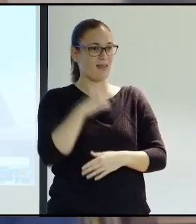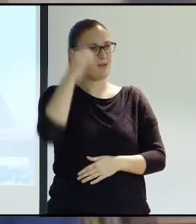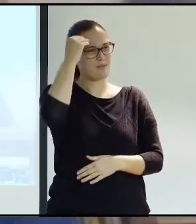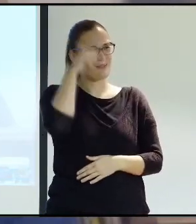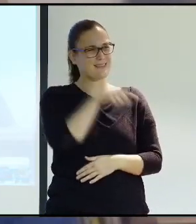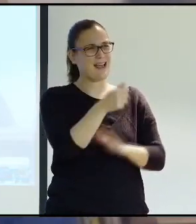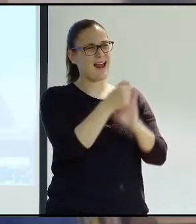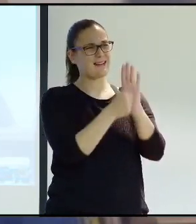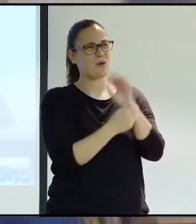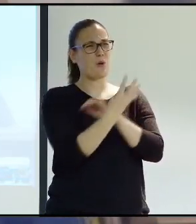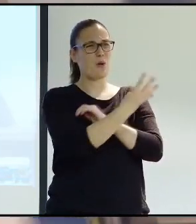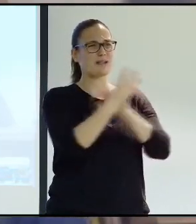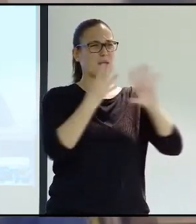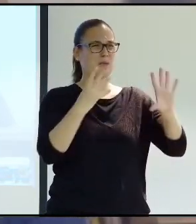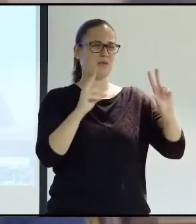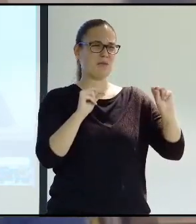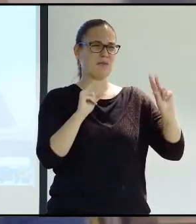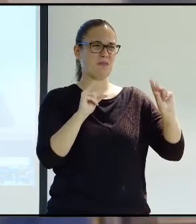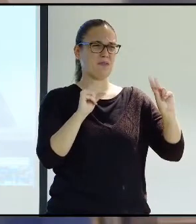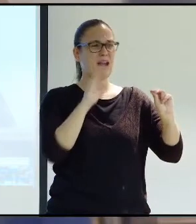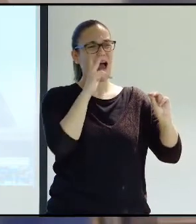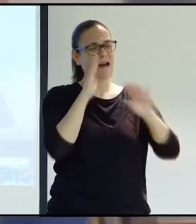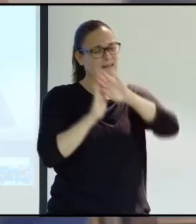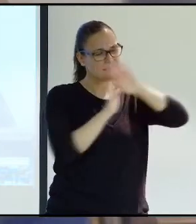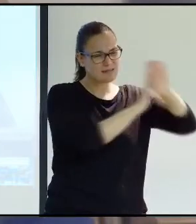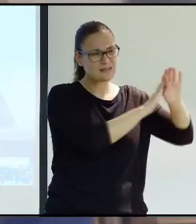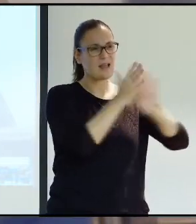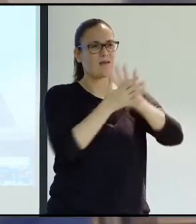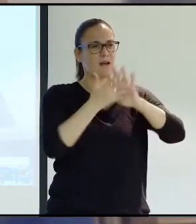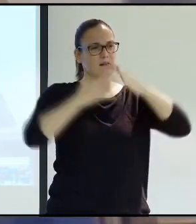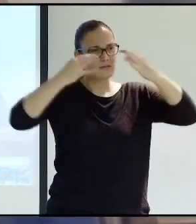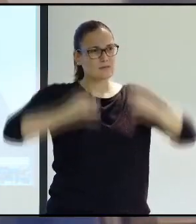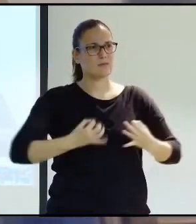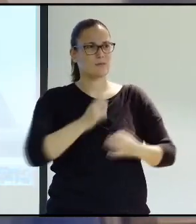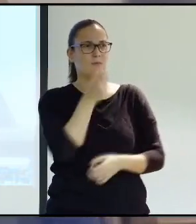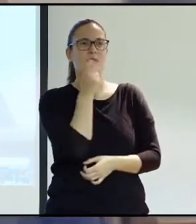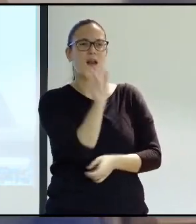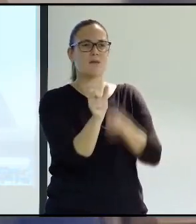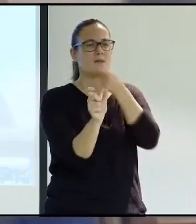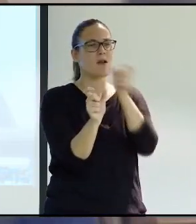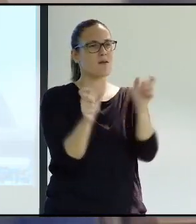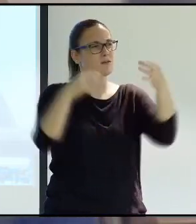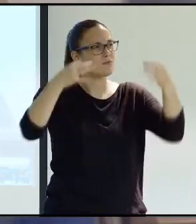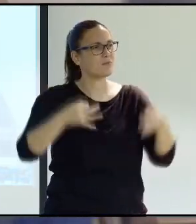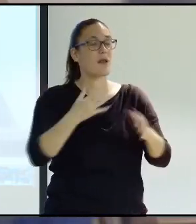related to functional diversity. So we think that we have to go beyond that. What are we talking about when we're talking about